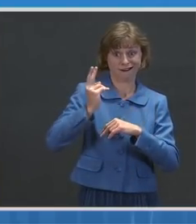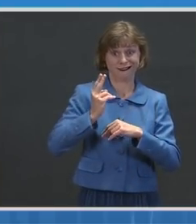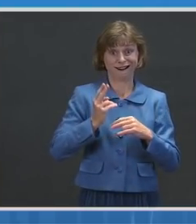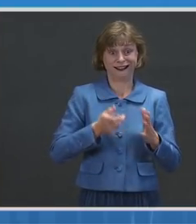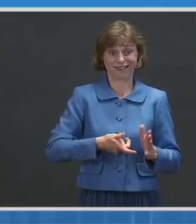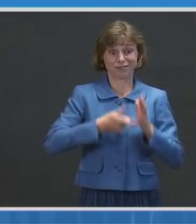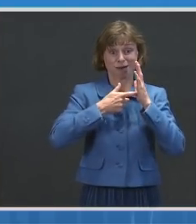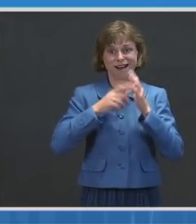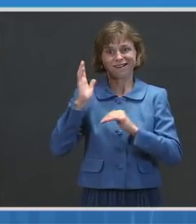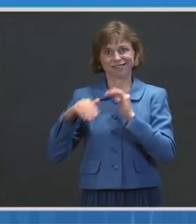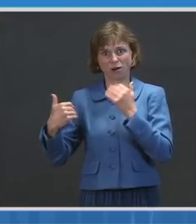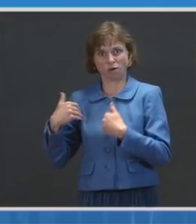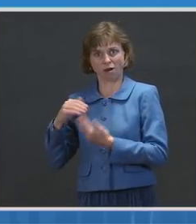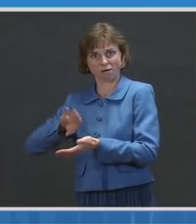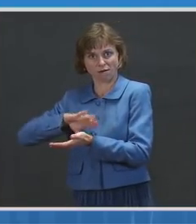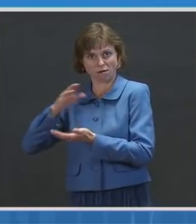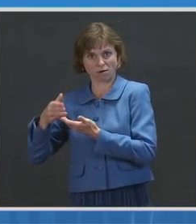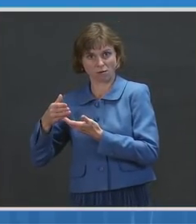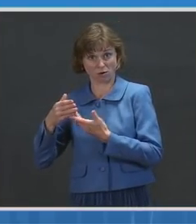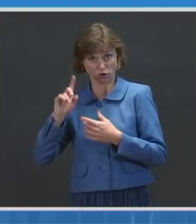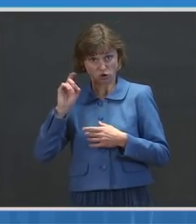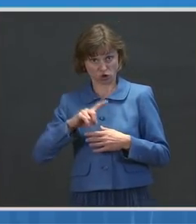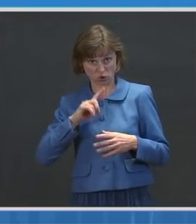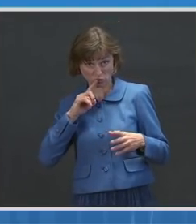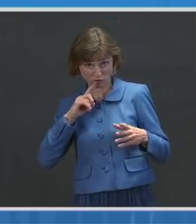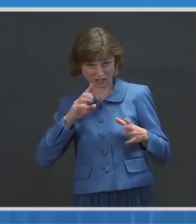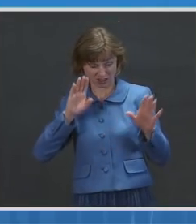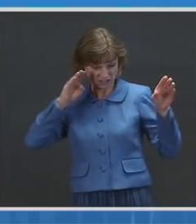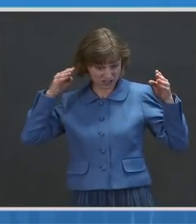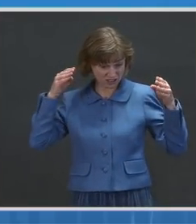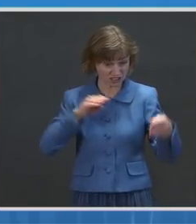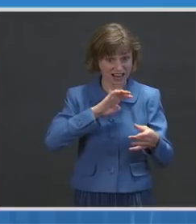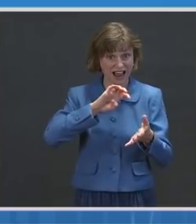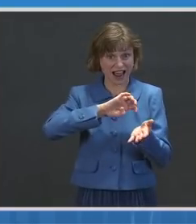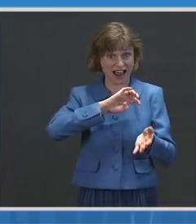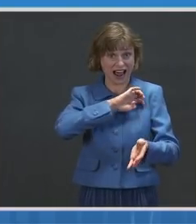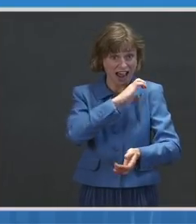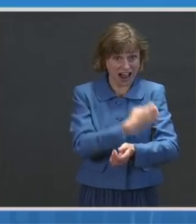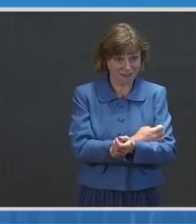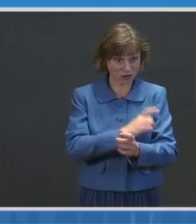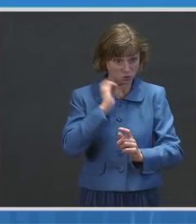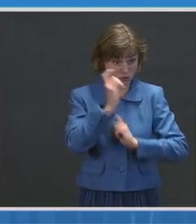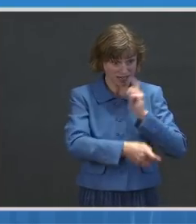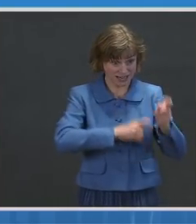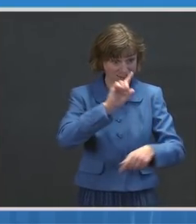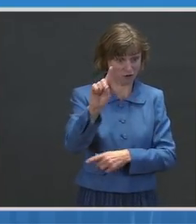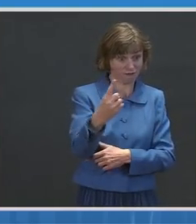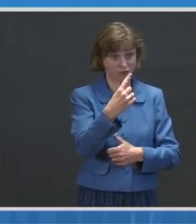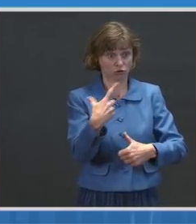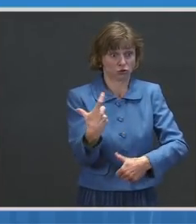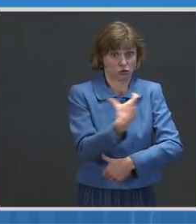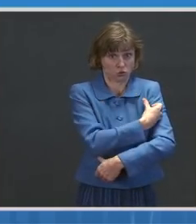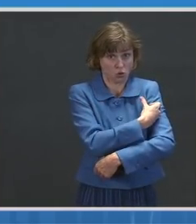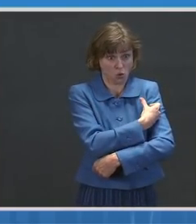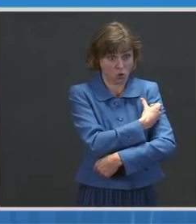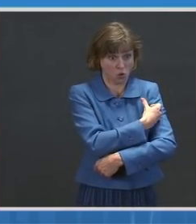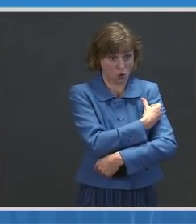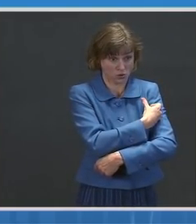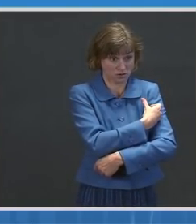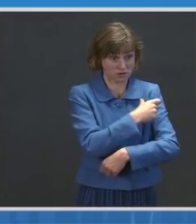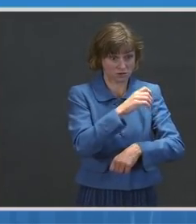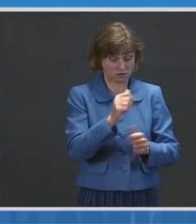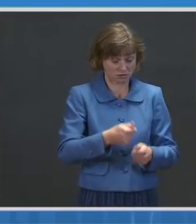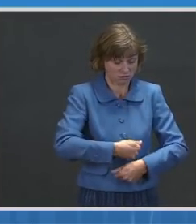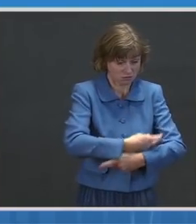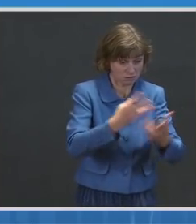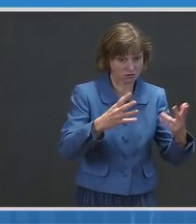should we be putting all of our effort into getting the first dose into people with less emphasis on the second dose?